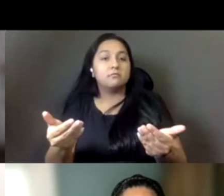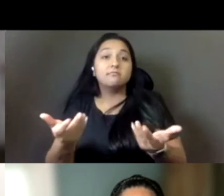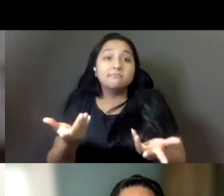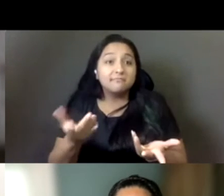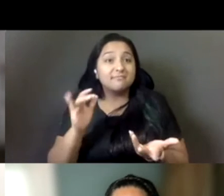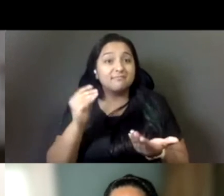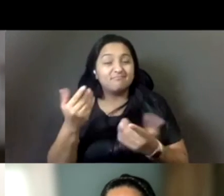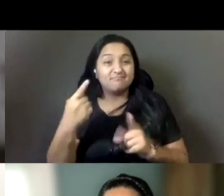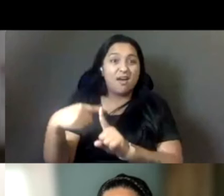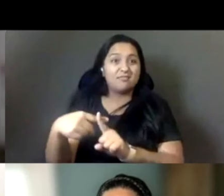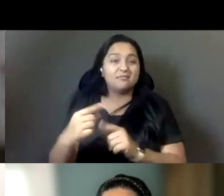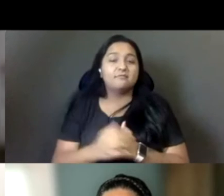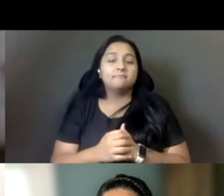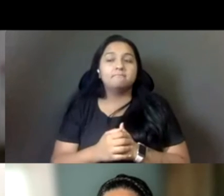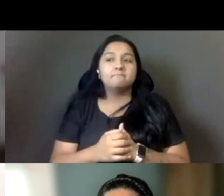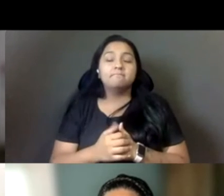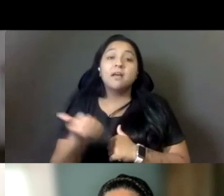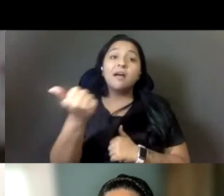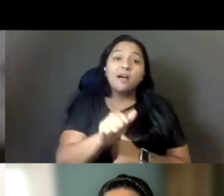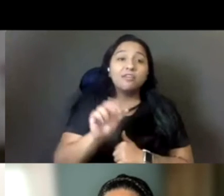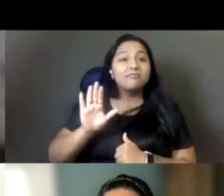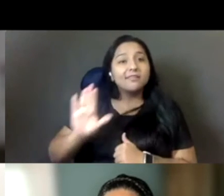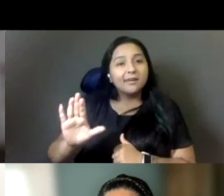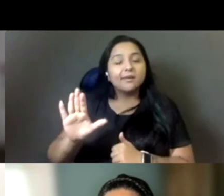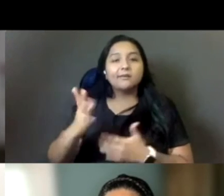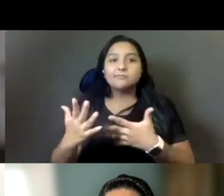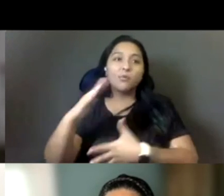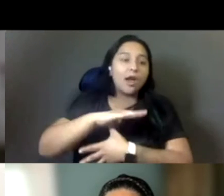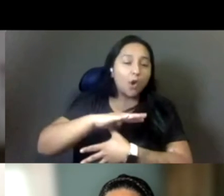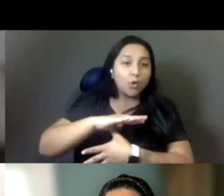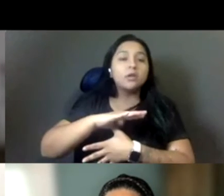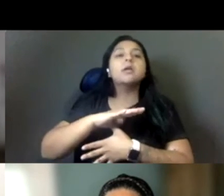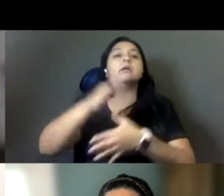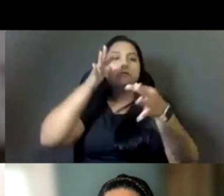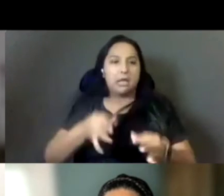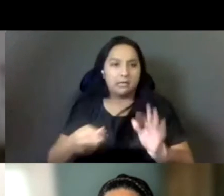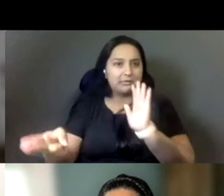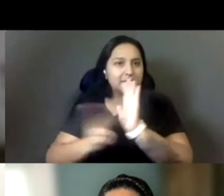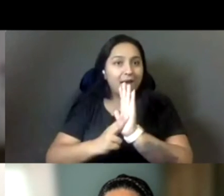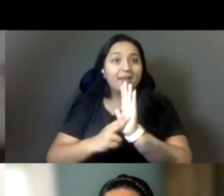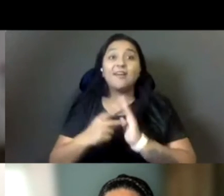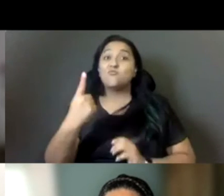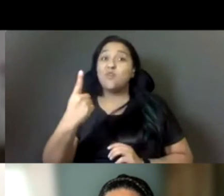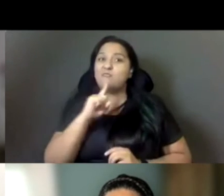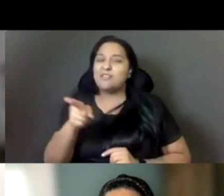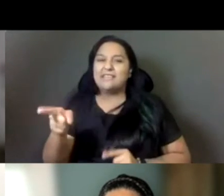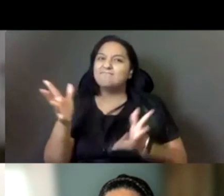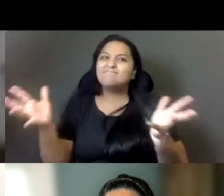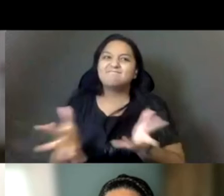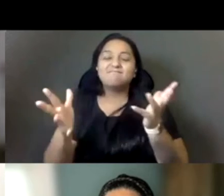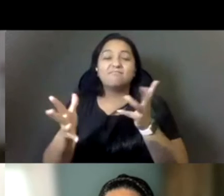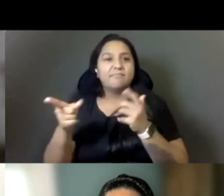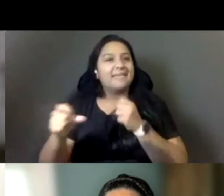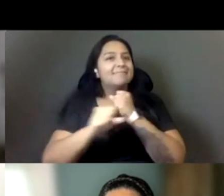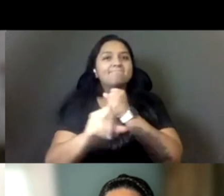other big priorities on the policy that he signed as governor and actually one that he really championed and was a big campaign party for him and he delivered